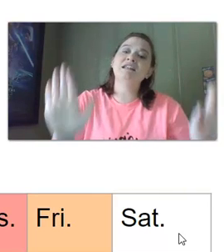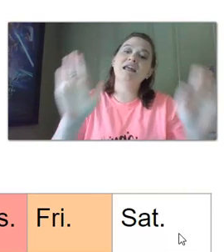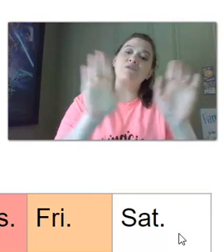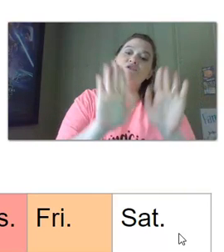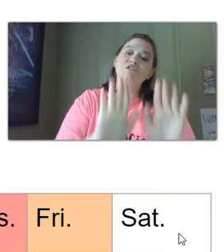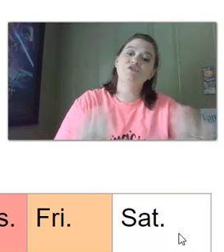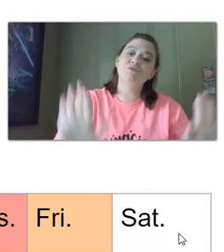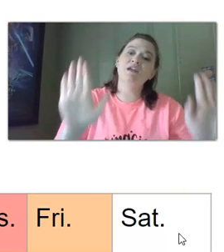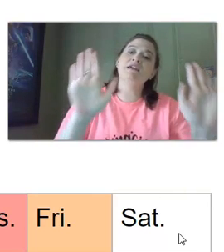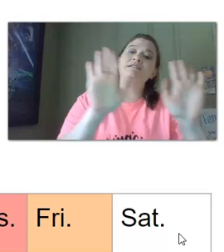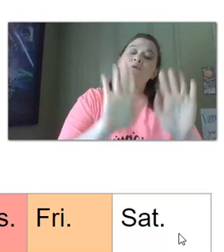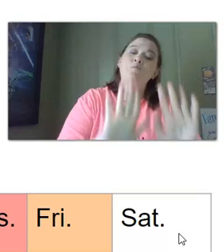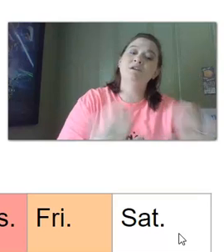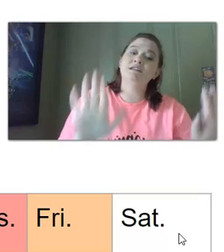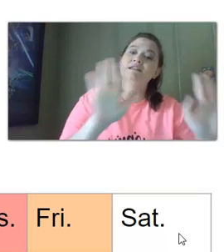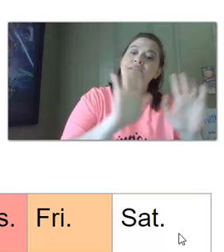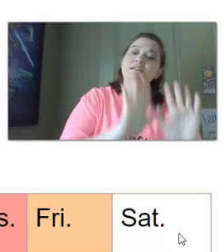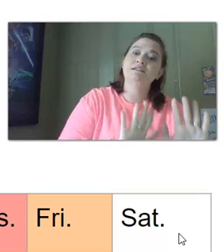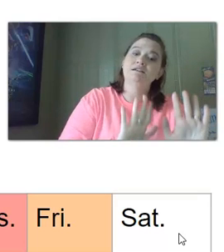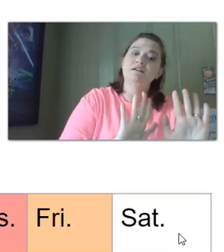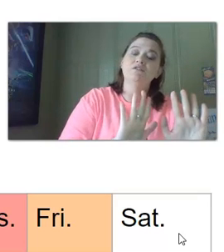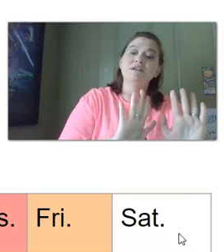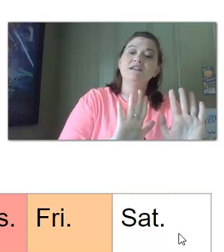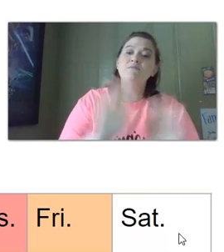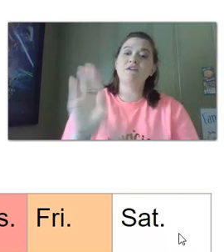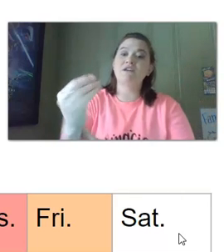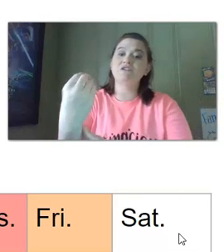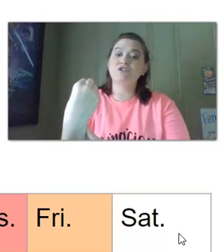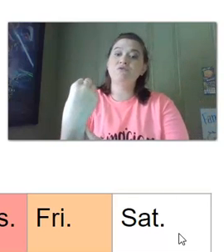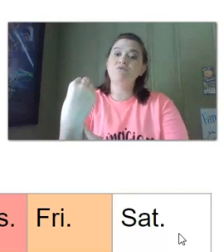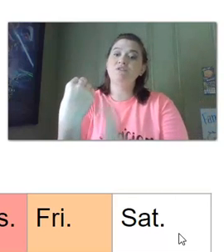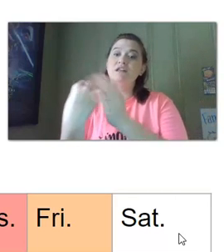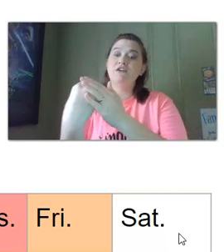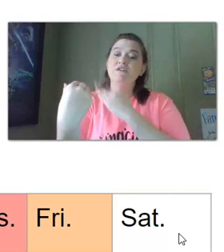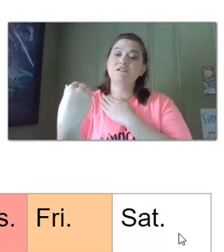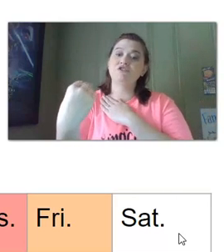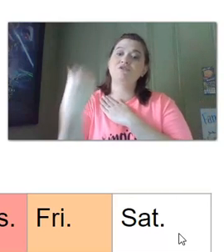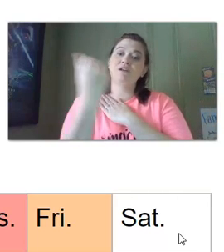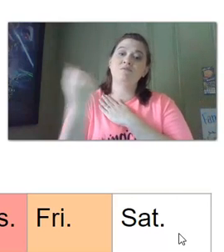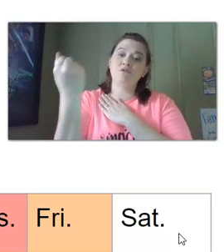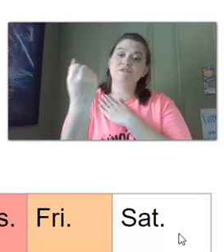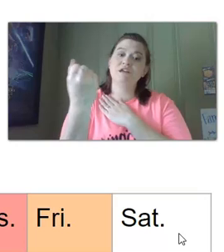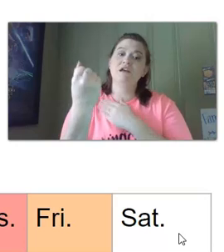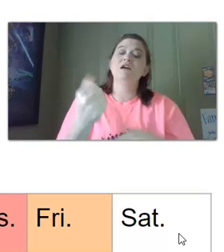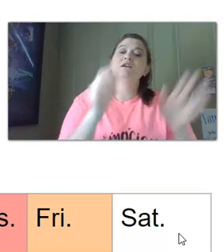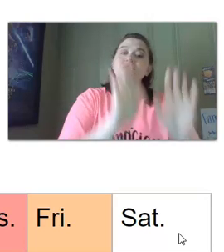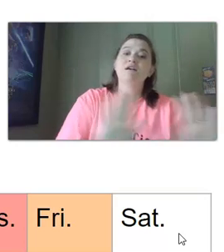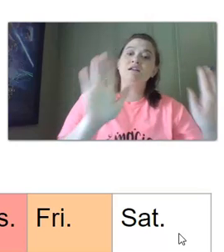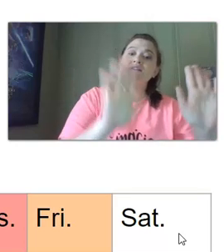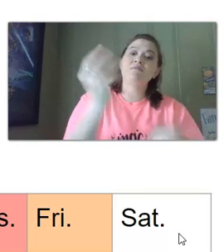sunday which is two hands open like this the rest of them they face you the letter faces you and it moves